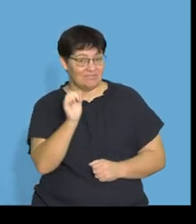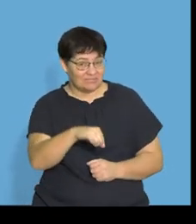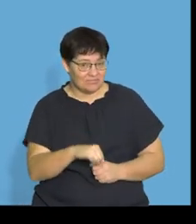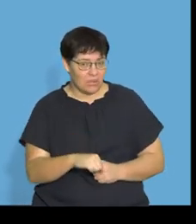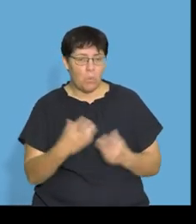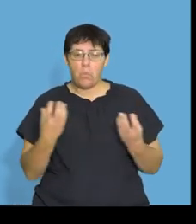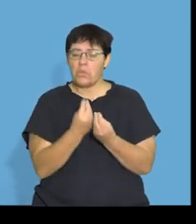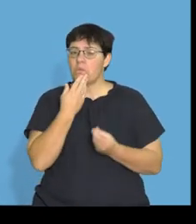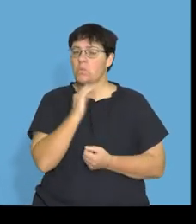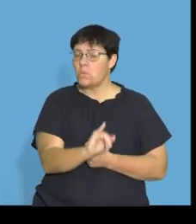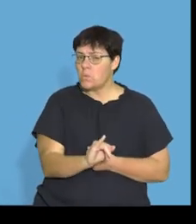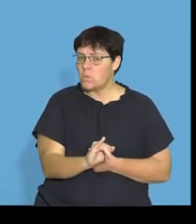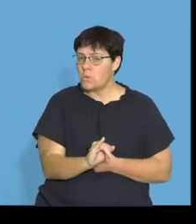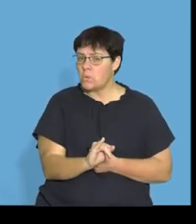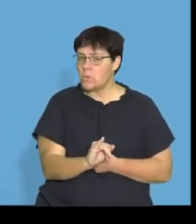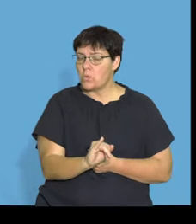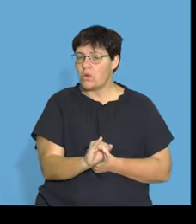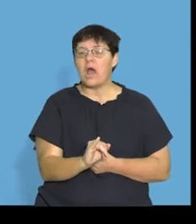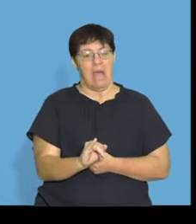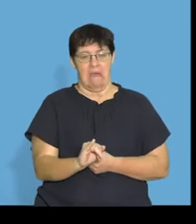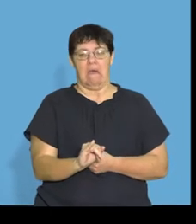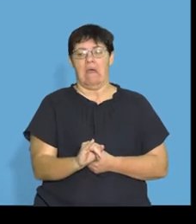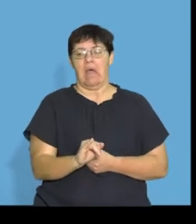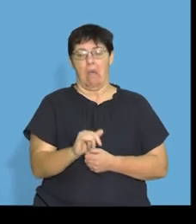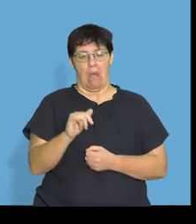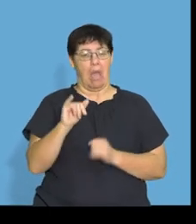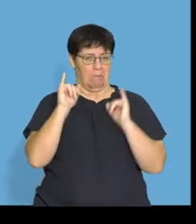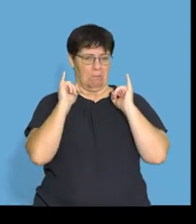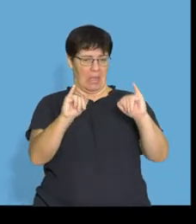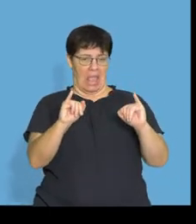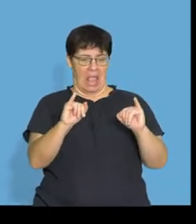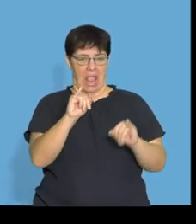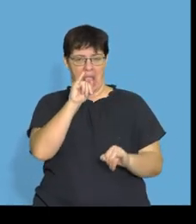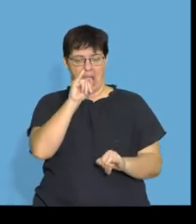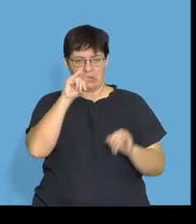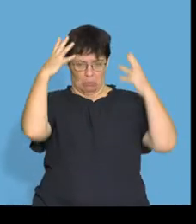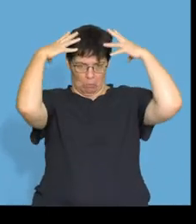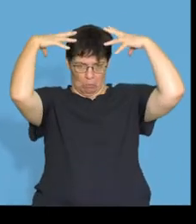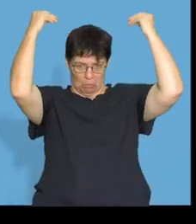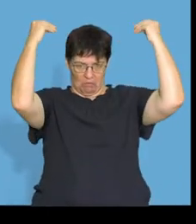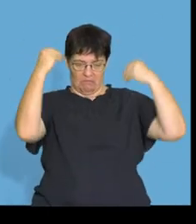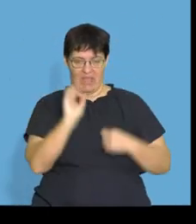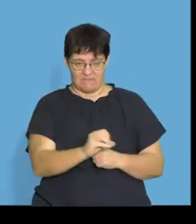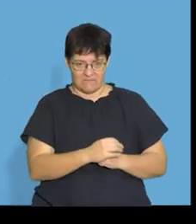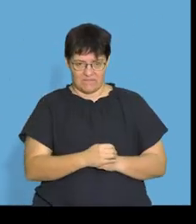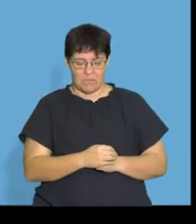And who were they with? The one big bad wolf, right? So I always try to remember the three little